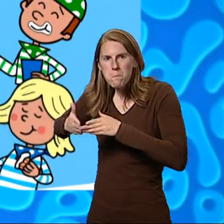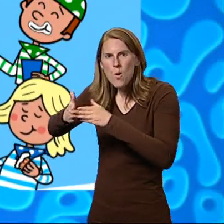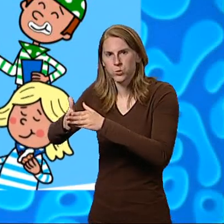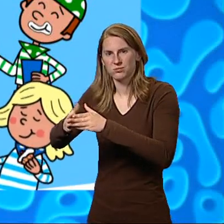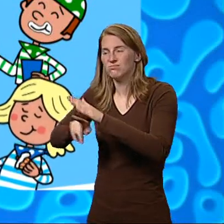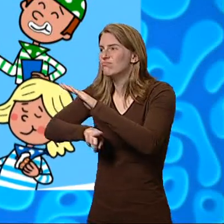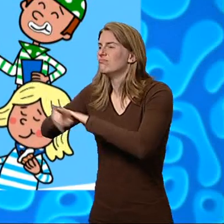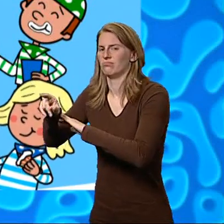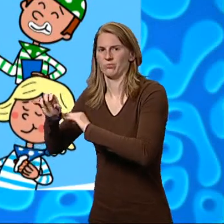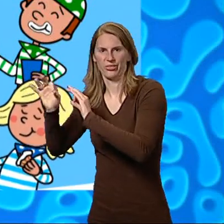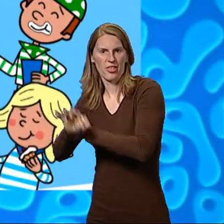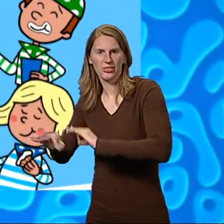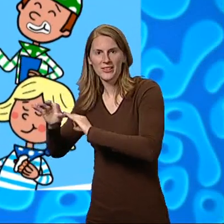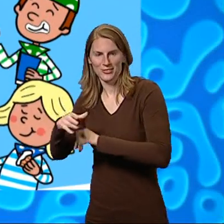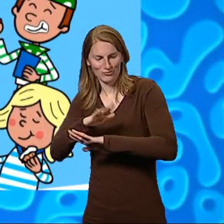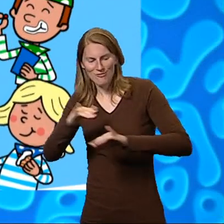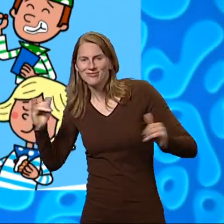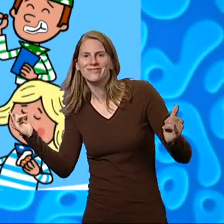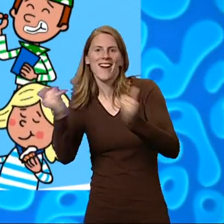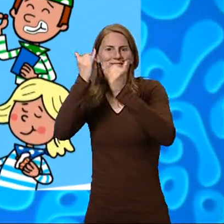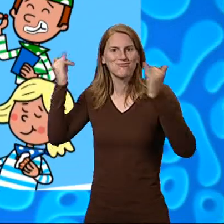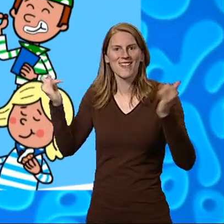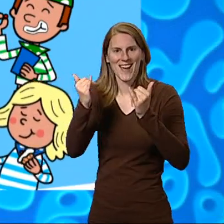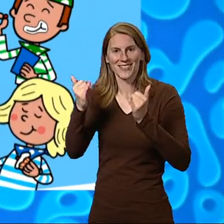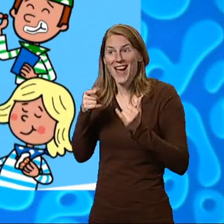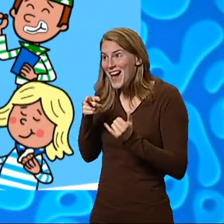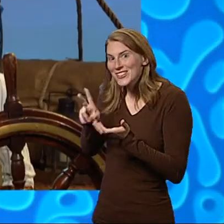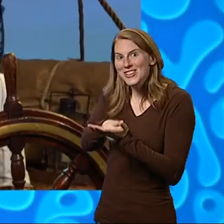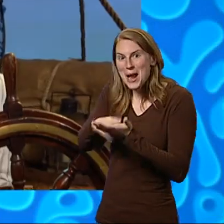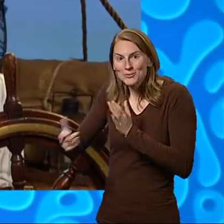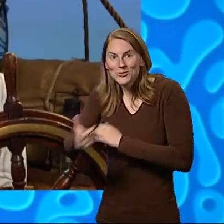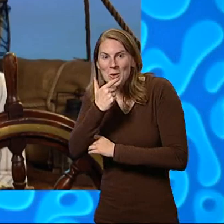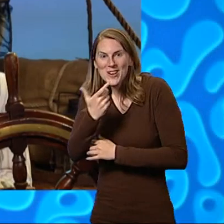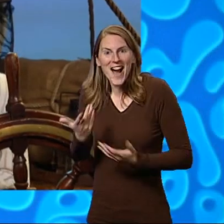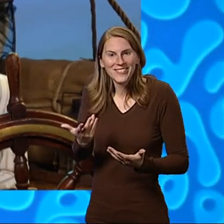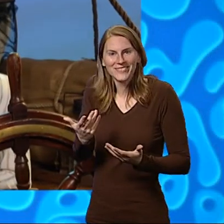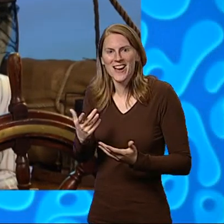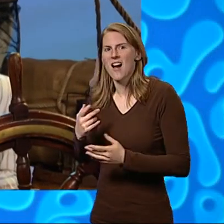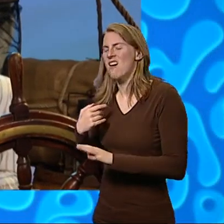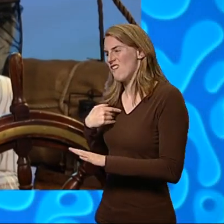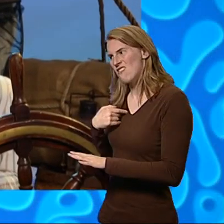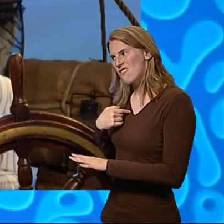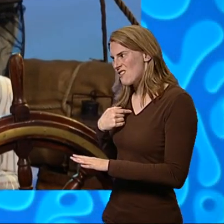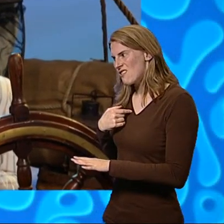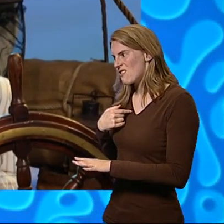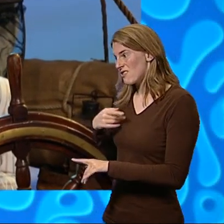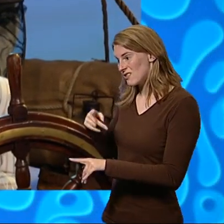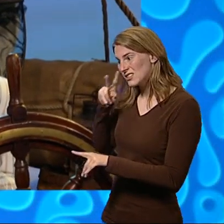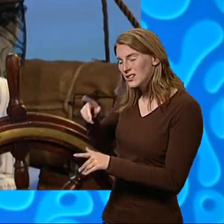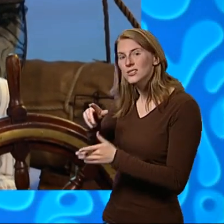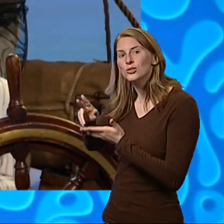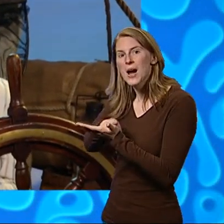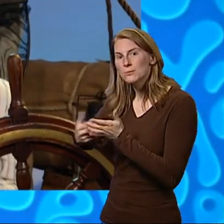The children celebrated all day. How about a nice jam donut, asked Smudge. Oh, I never want to see a jam donut